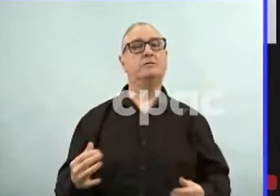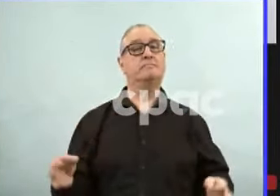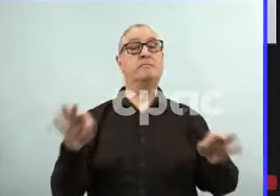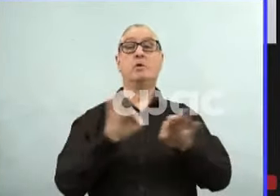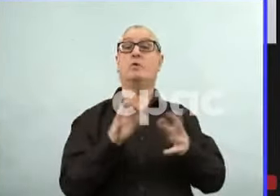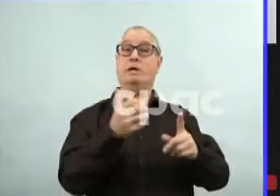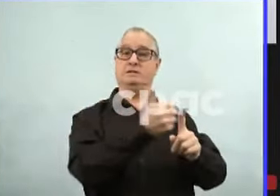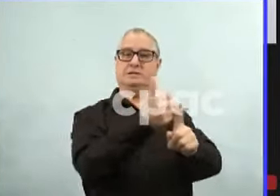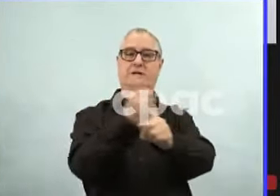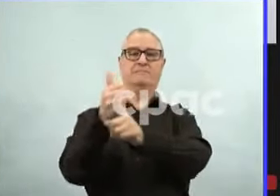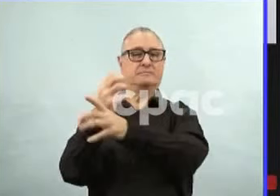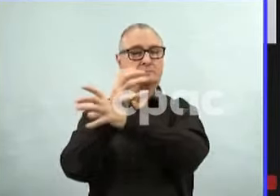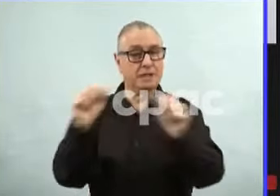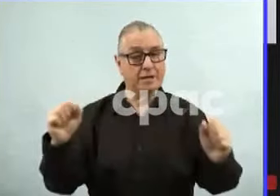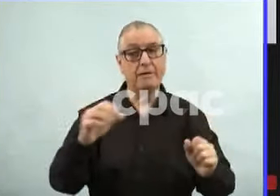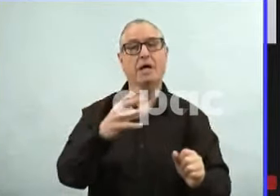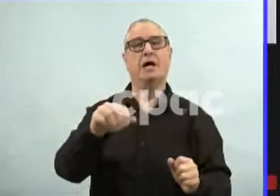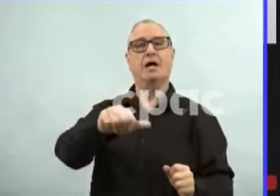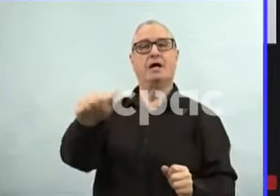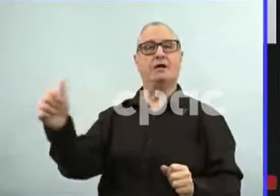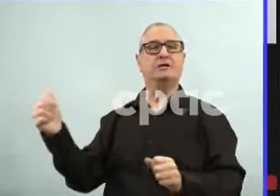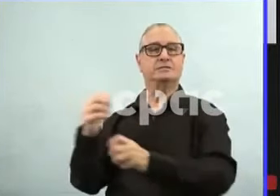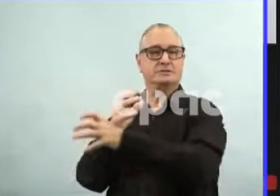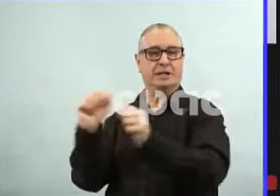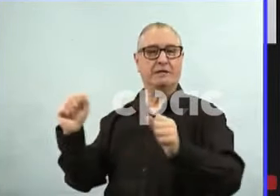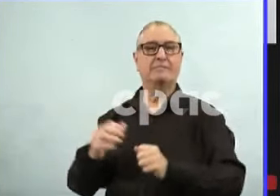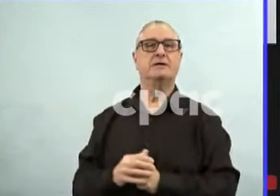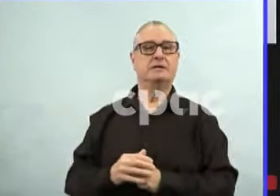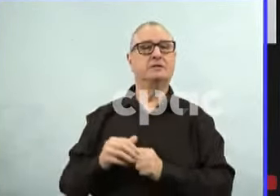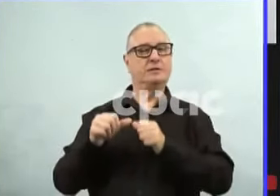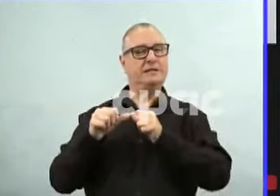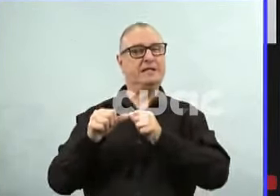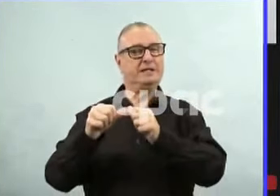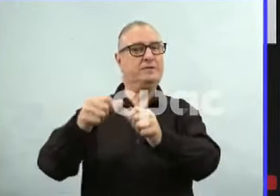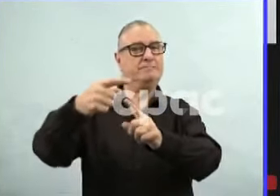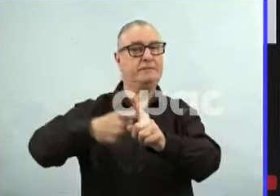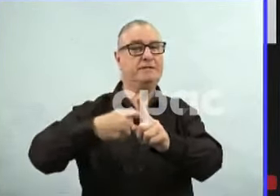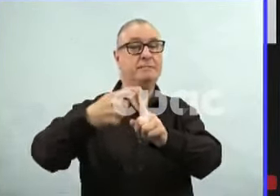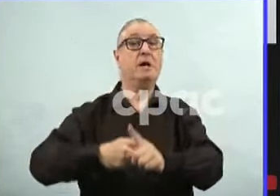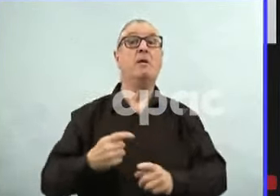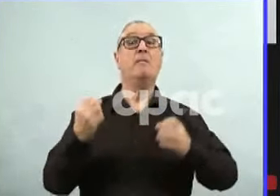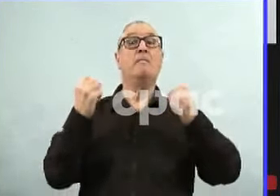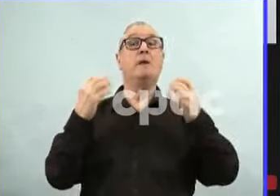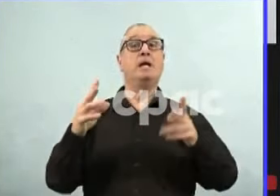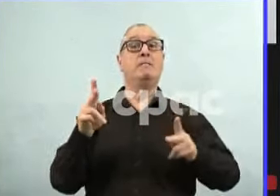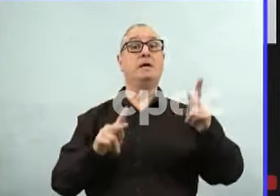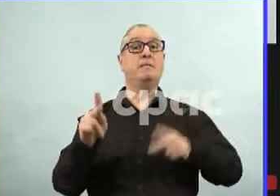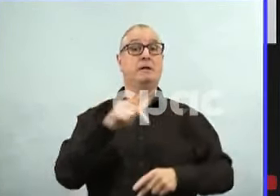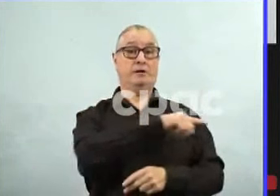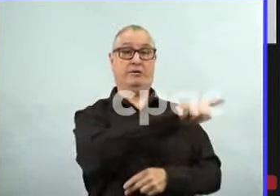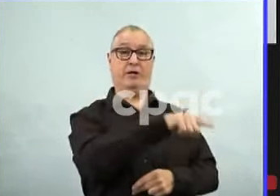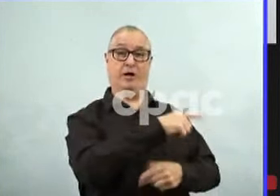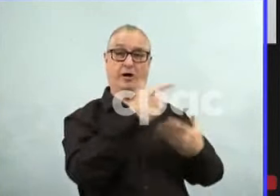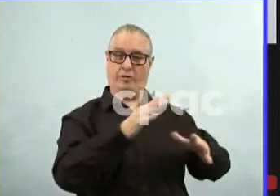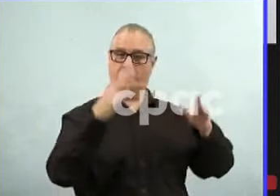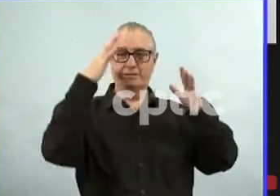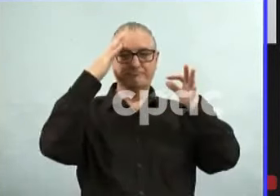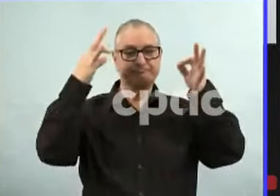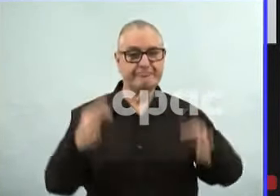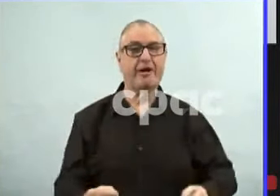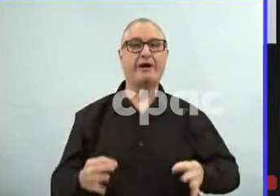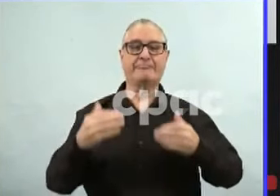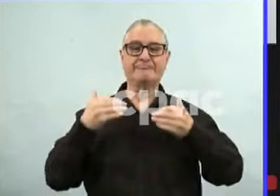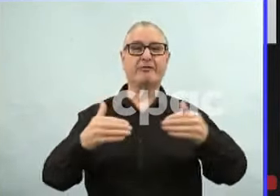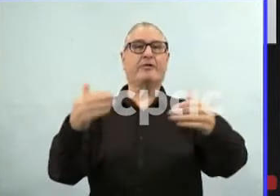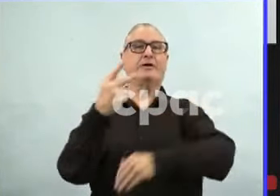Many Manitobans have stepped up and followed the rules and chosen to be vaccinated. The importance of that cannot be understated.